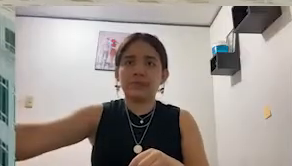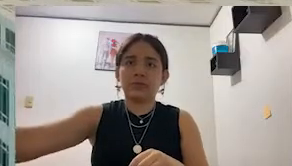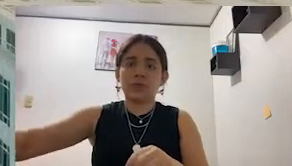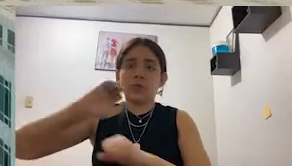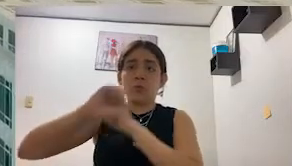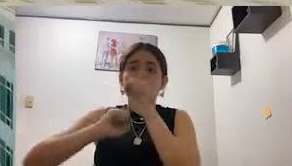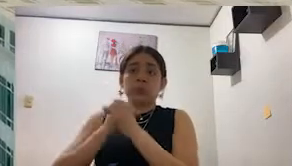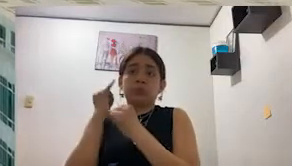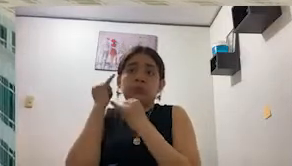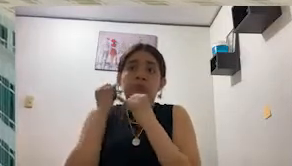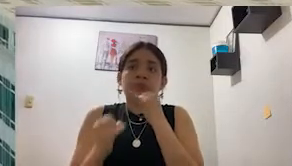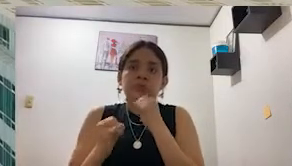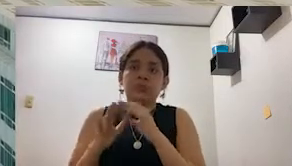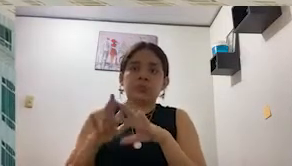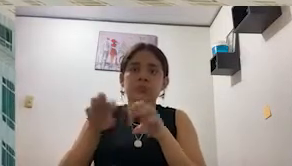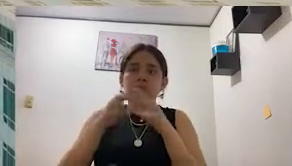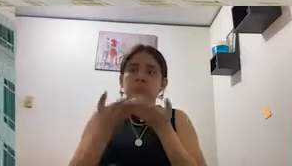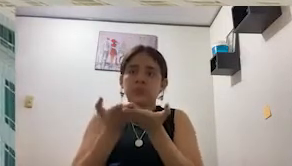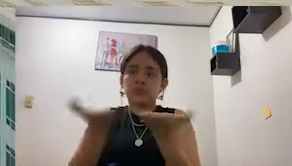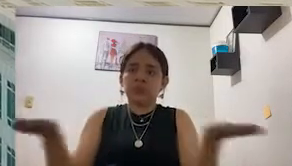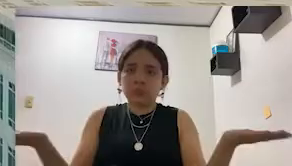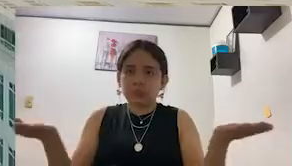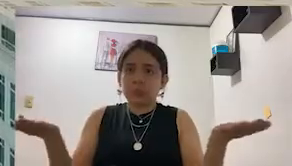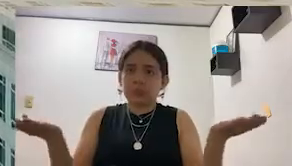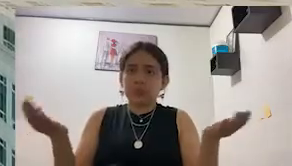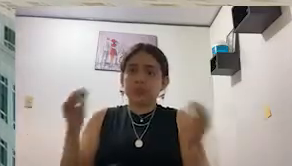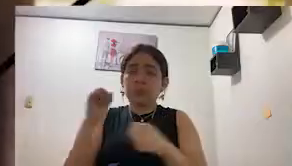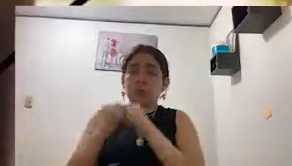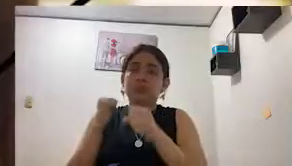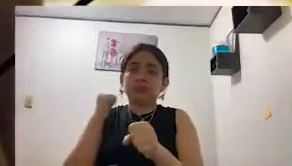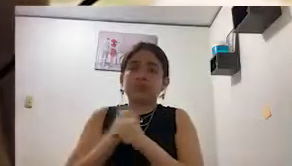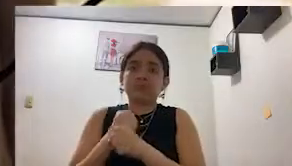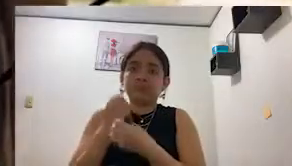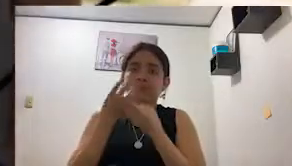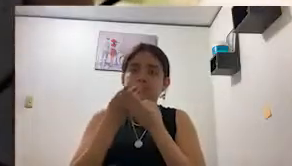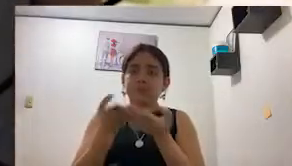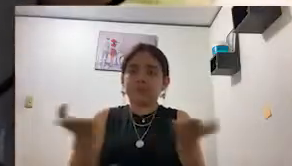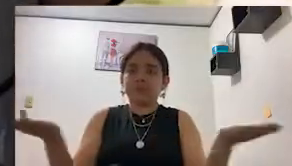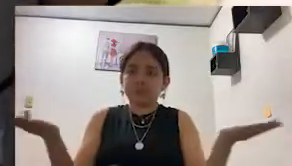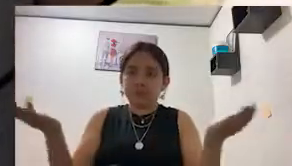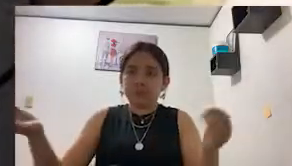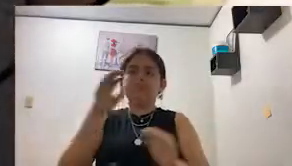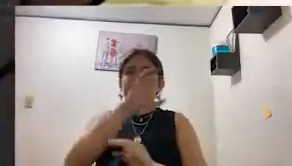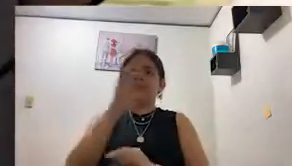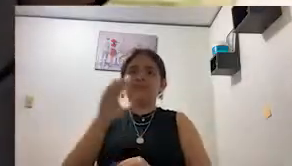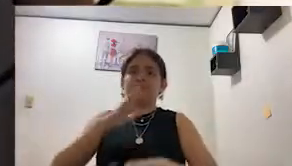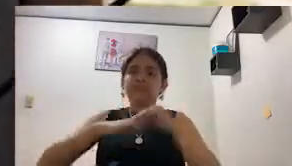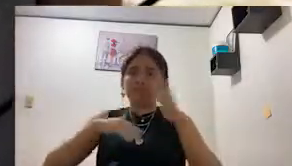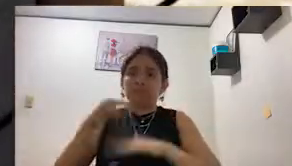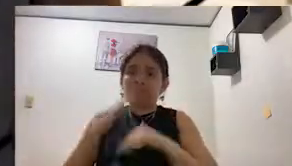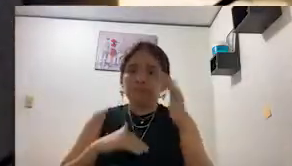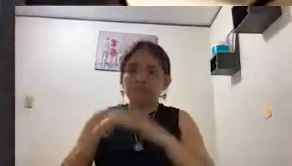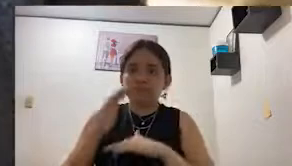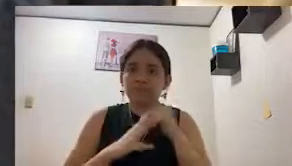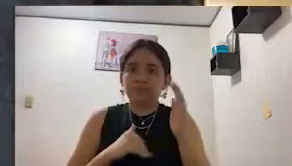with a slight decrease in its mechanical properties but being viable. Additionally, each year there is more